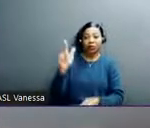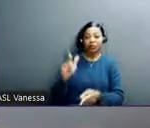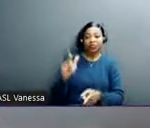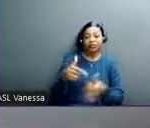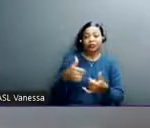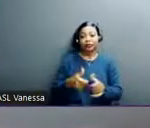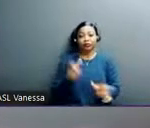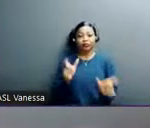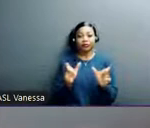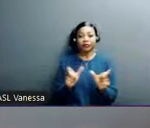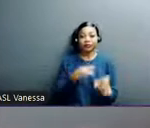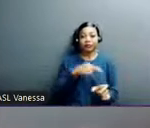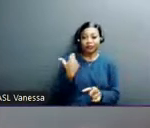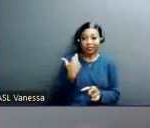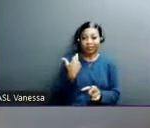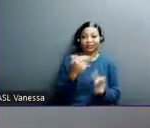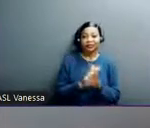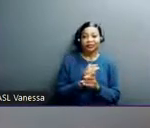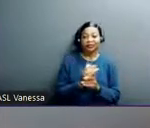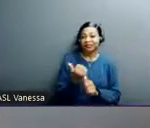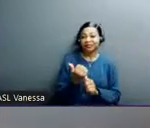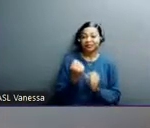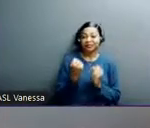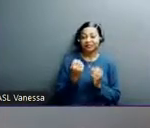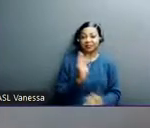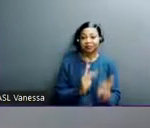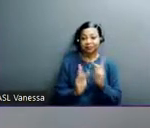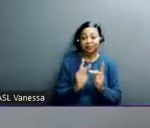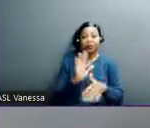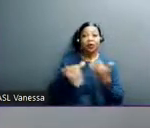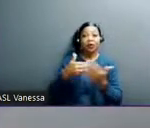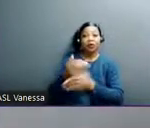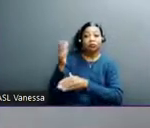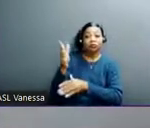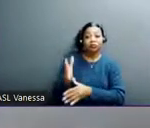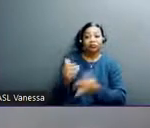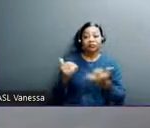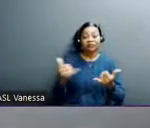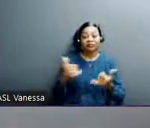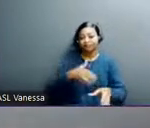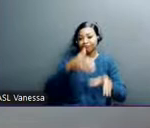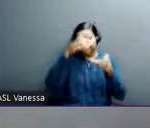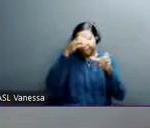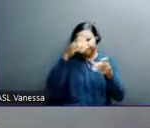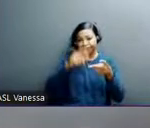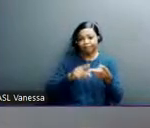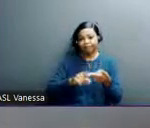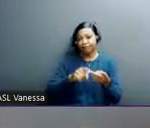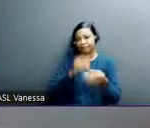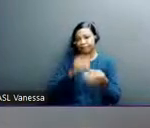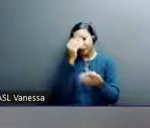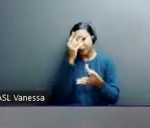for individuals. All of our speakers today have a wealth of information and knowledge on programs that they share.